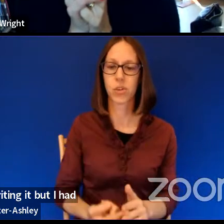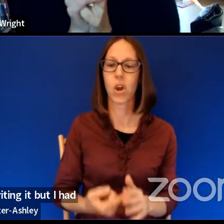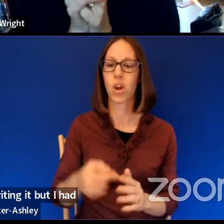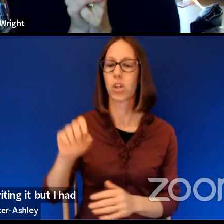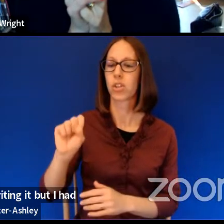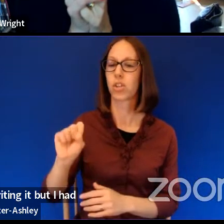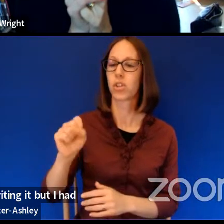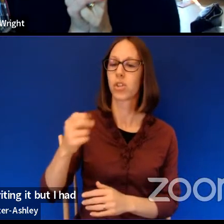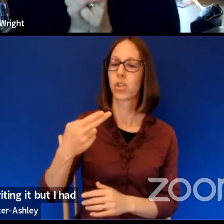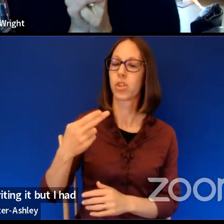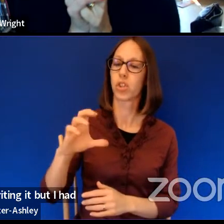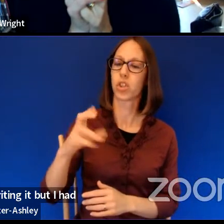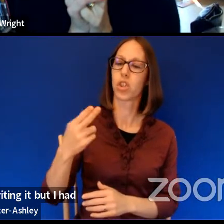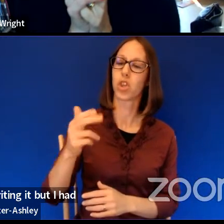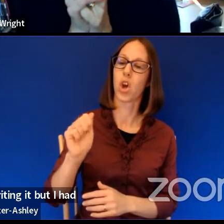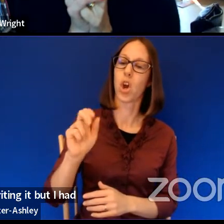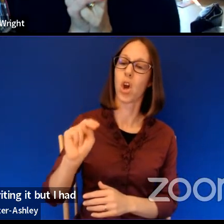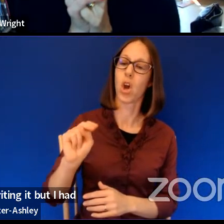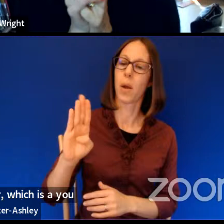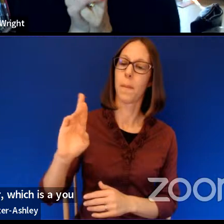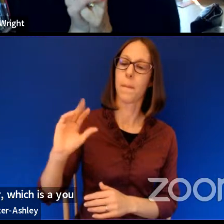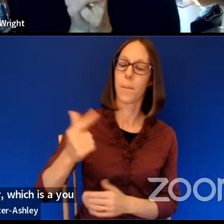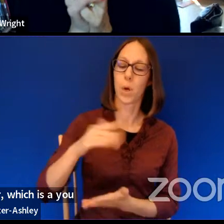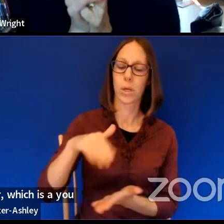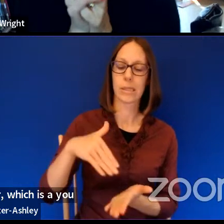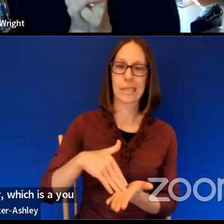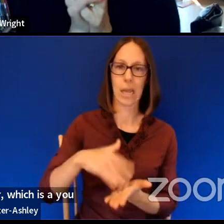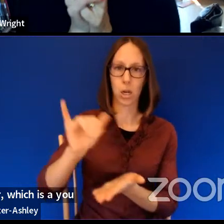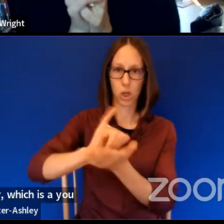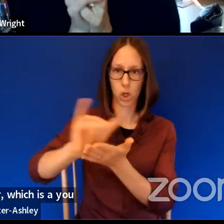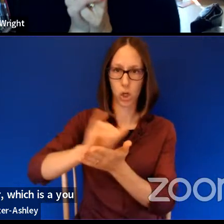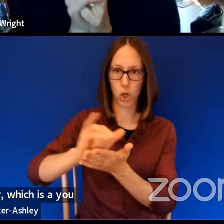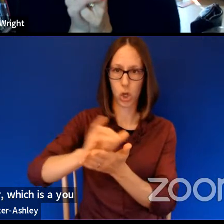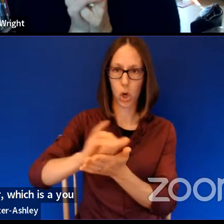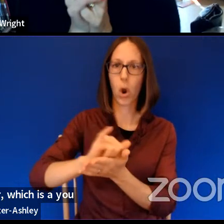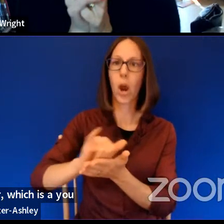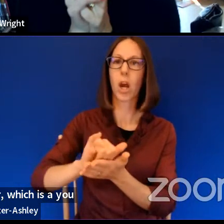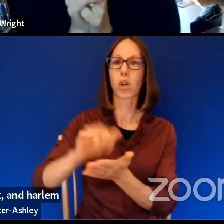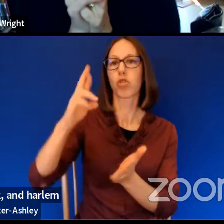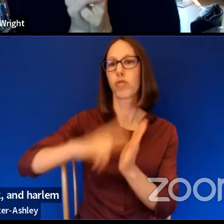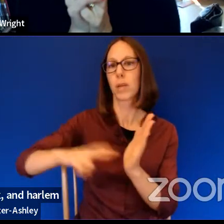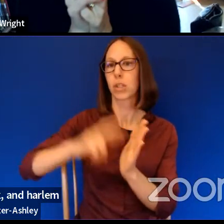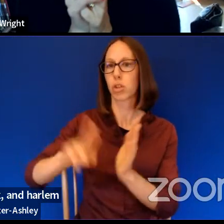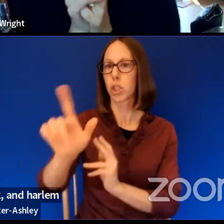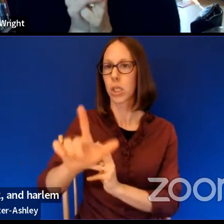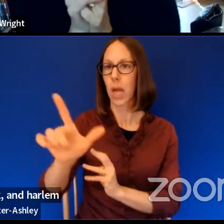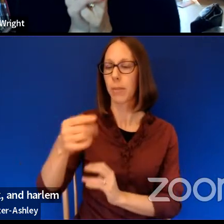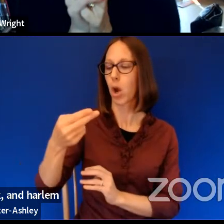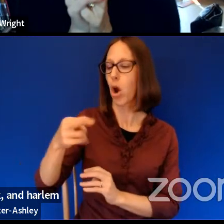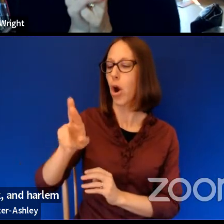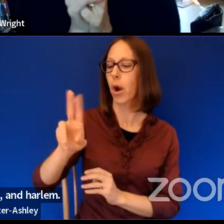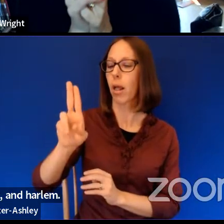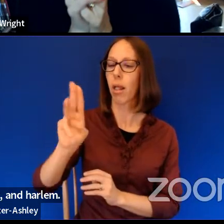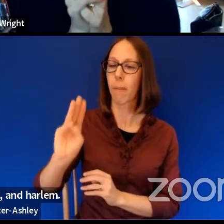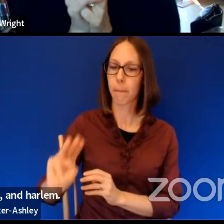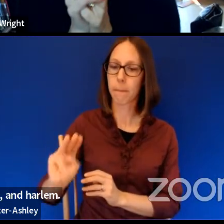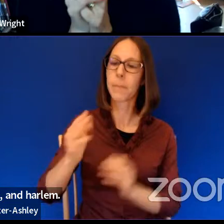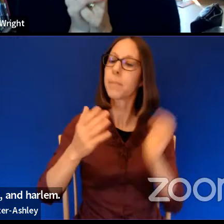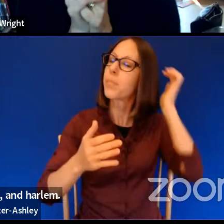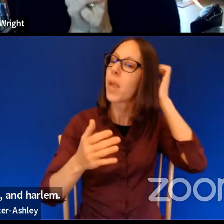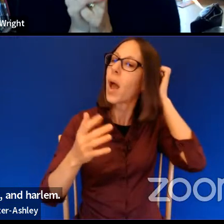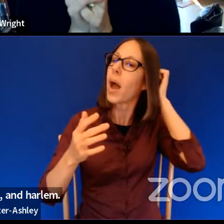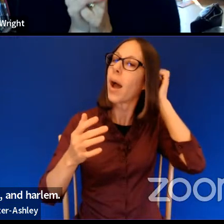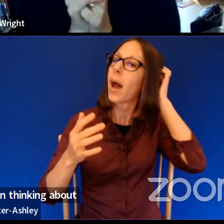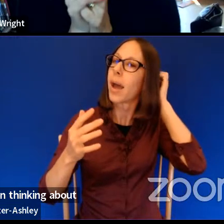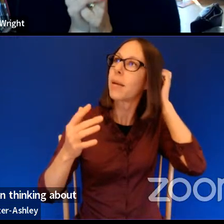Center, which is a, uh, you know, research library in New York, in Harlem. It's almost a hundred years old and has been thinking about these kinds of